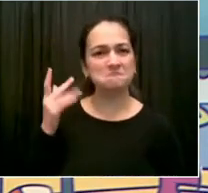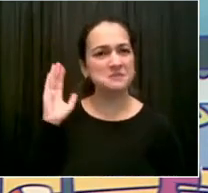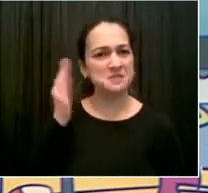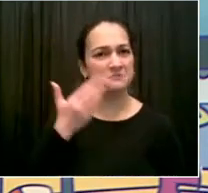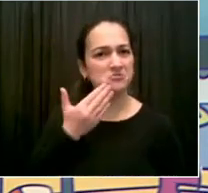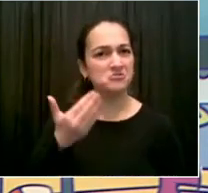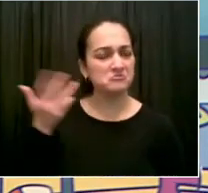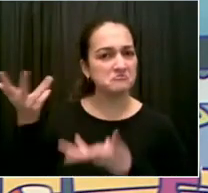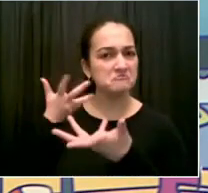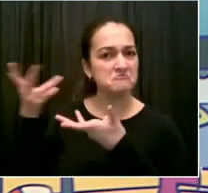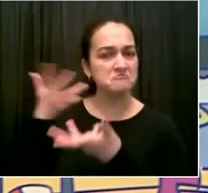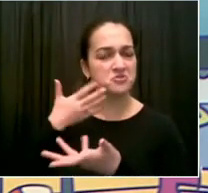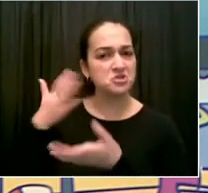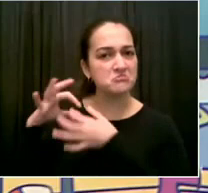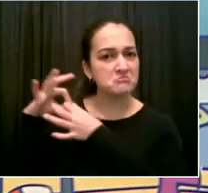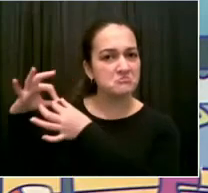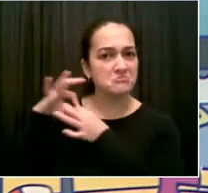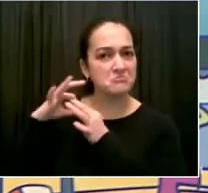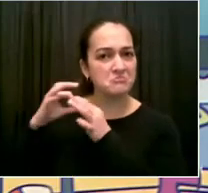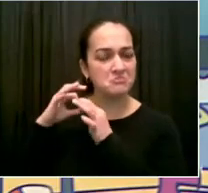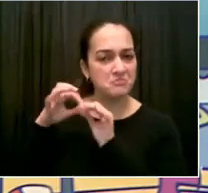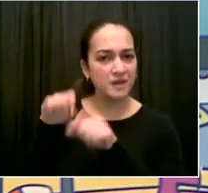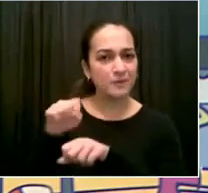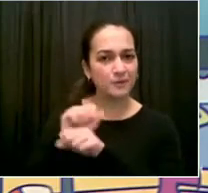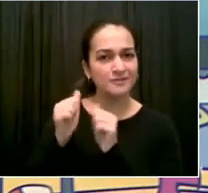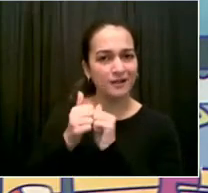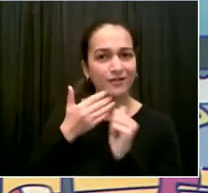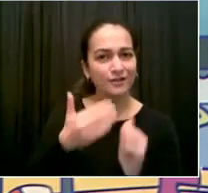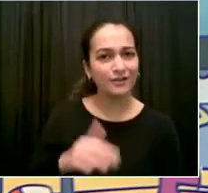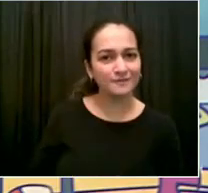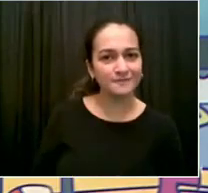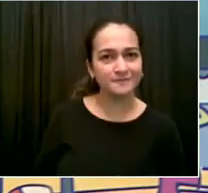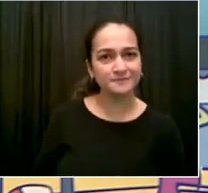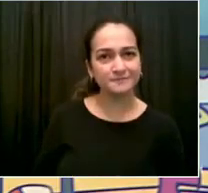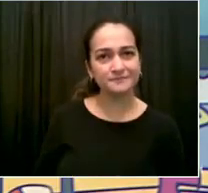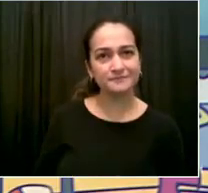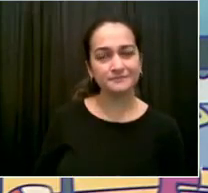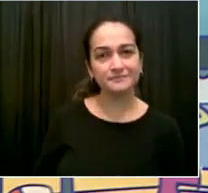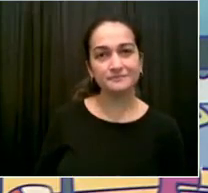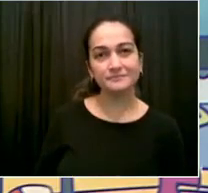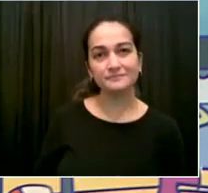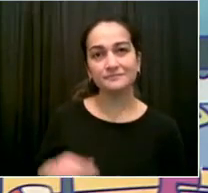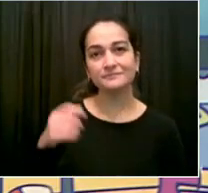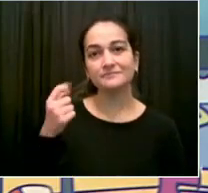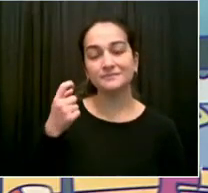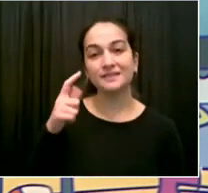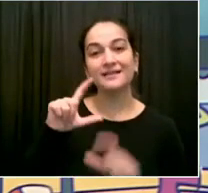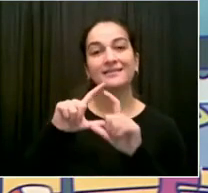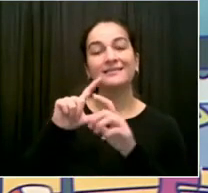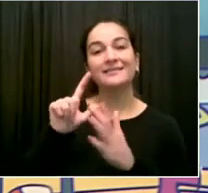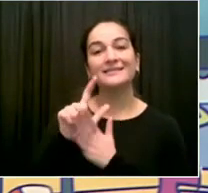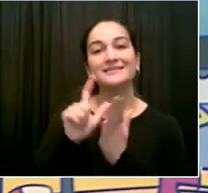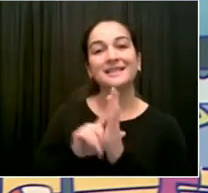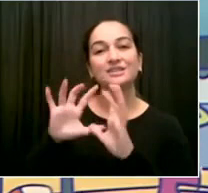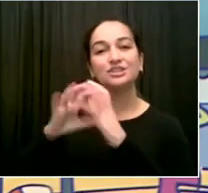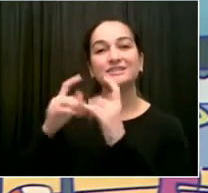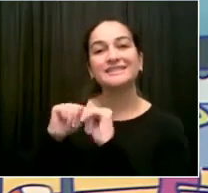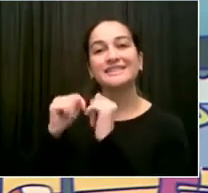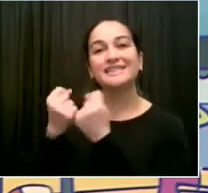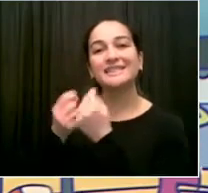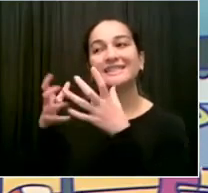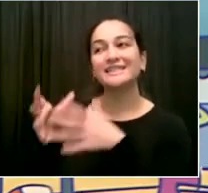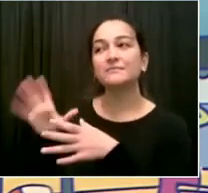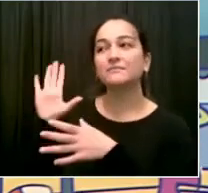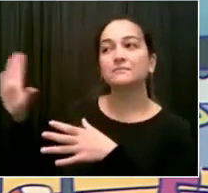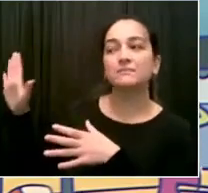what their timeline is, but it'll, I think, be a whole new day in terms of having just an honest, substantive conversation about what's going to